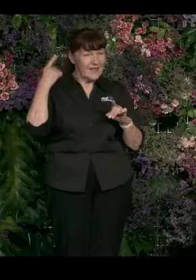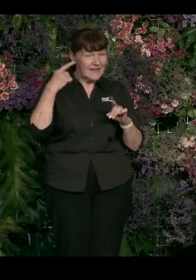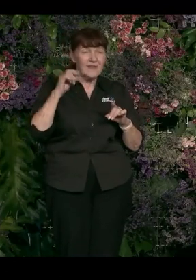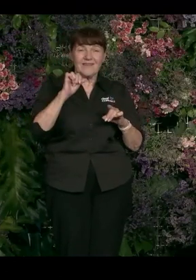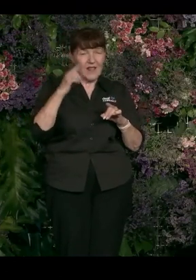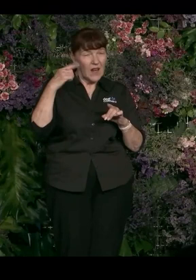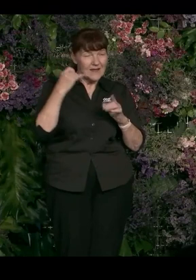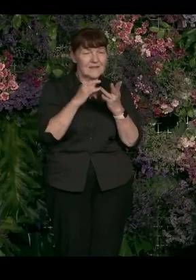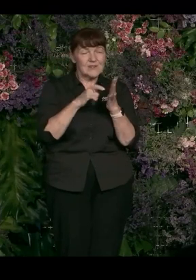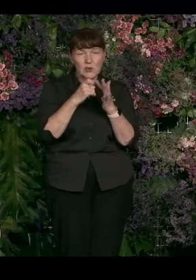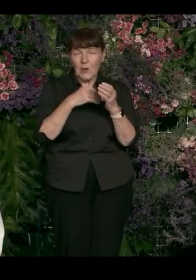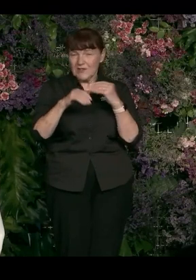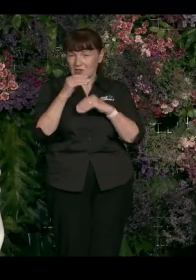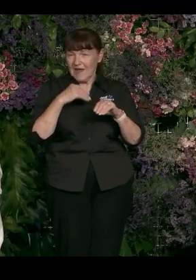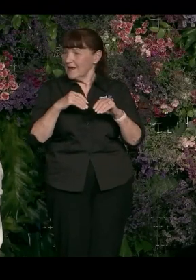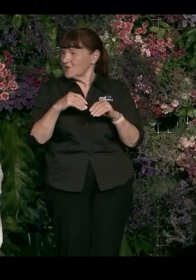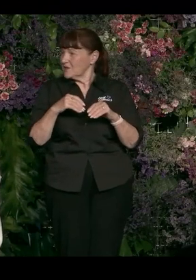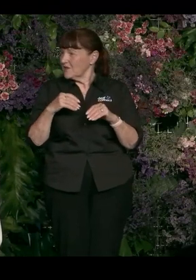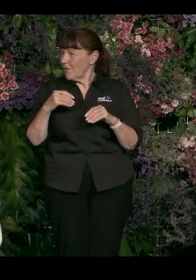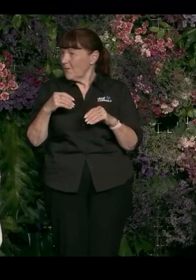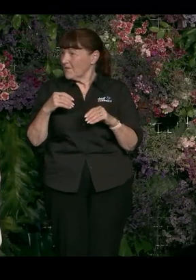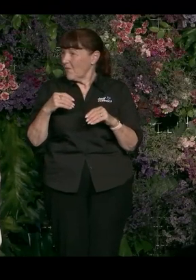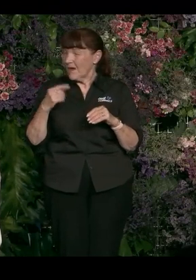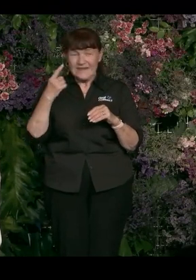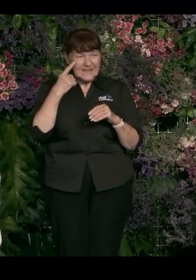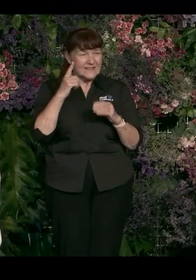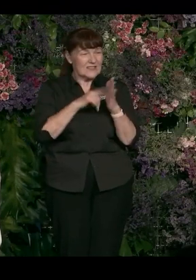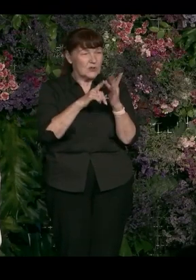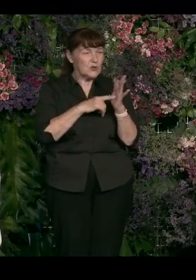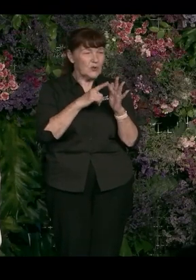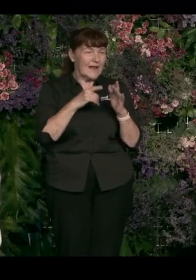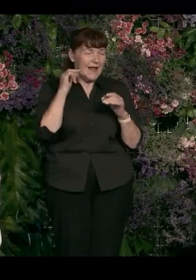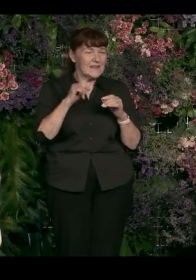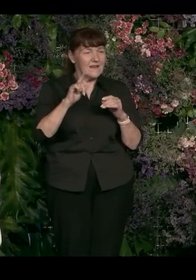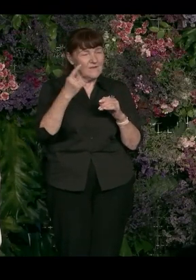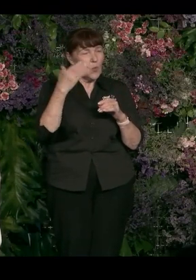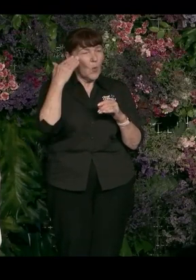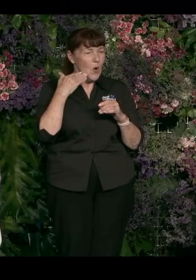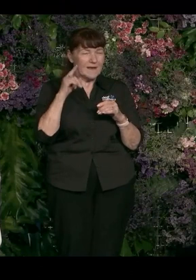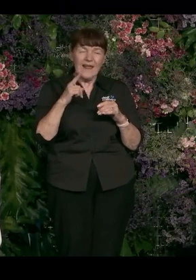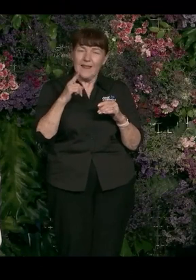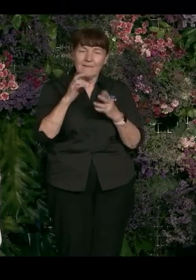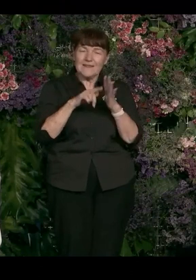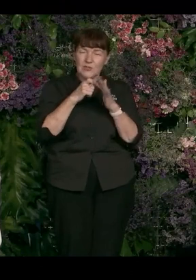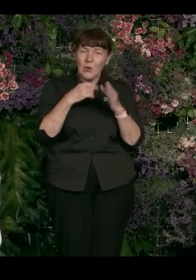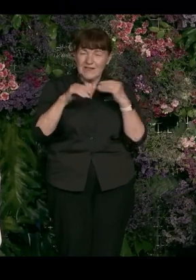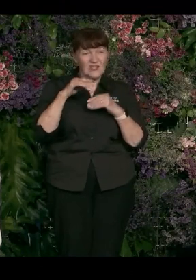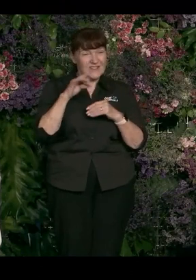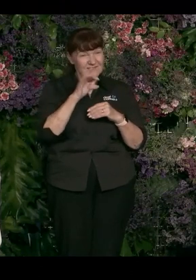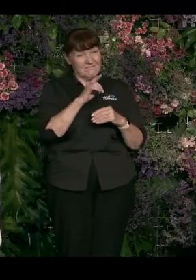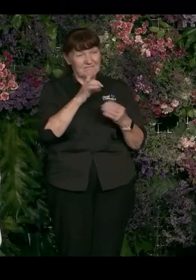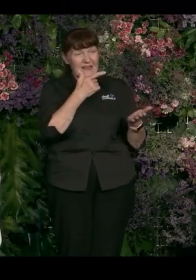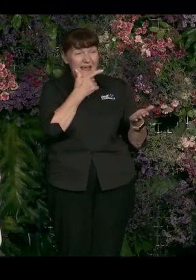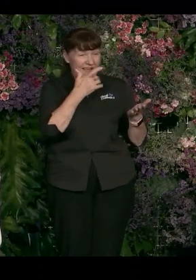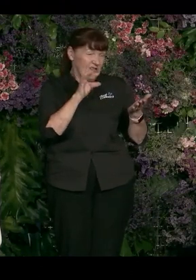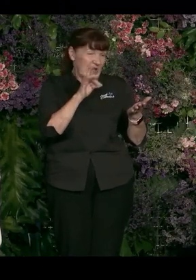Stock Exchange. And by the way, their CEO Julia Hoggett is a gay woman. Pretty cool. First woman in 330 years of London Stock Exchange and she's gay. And